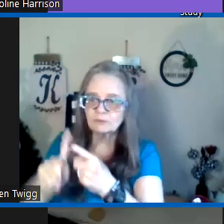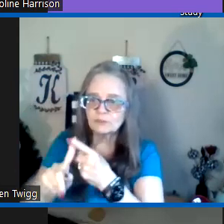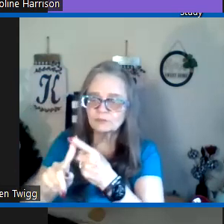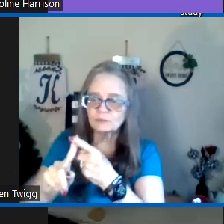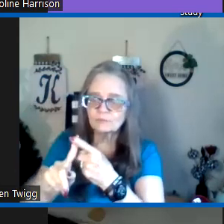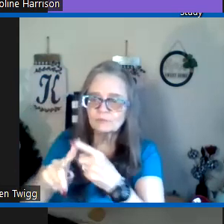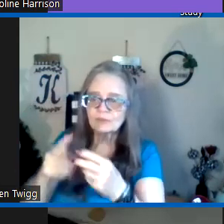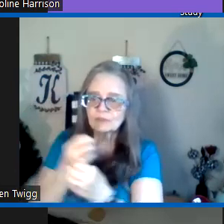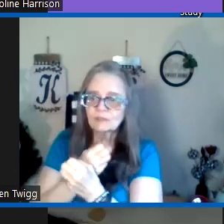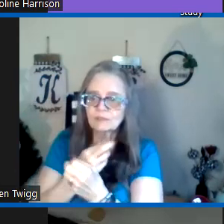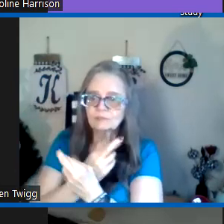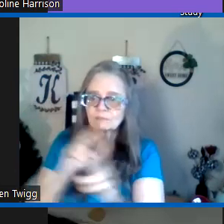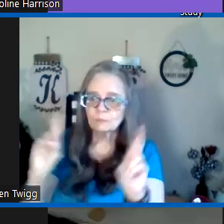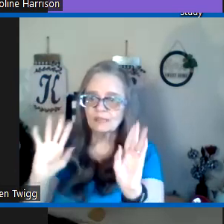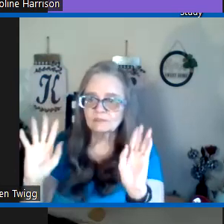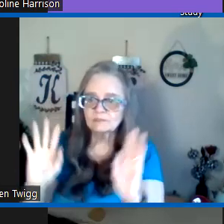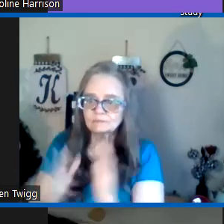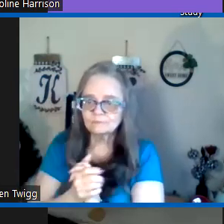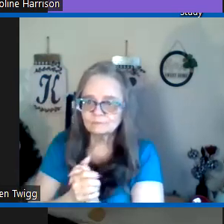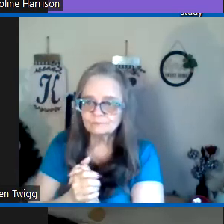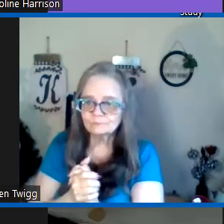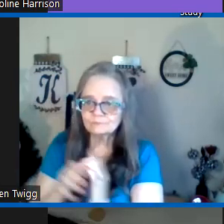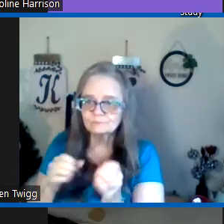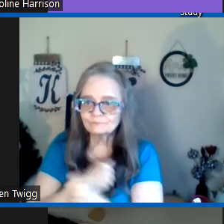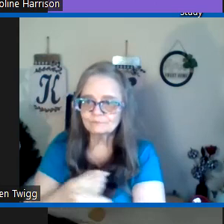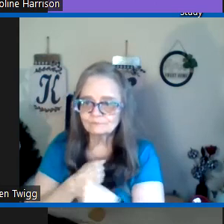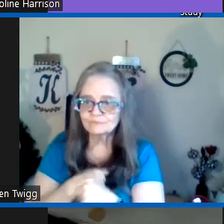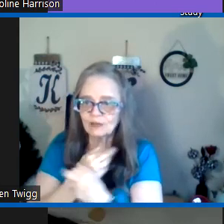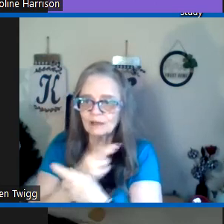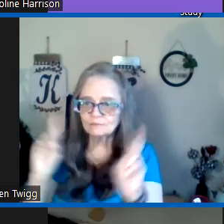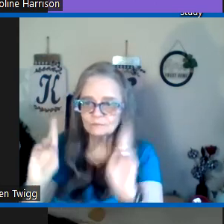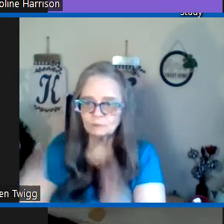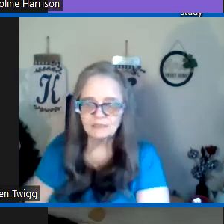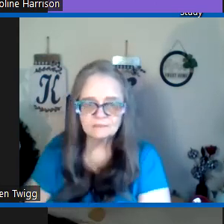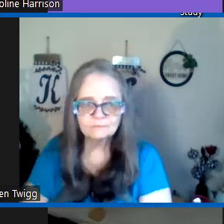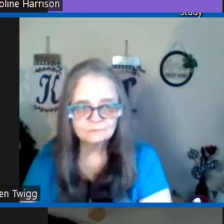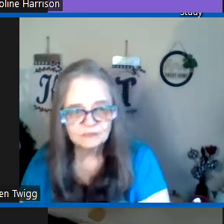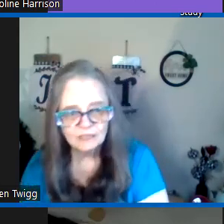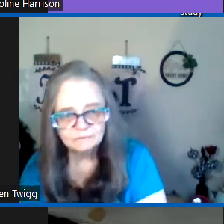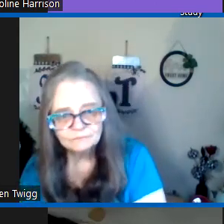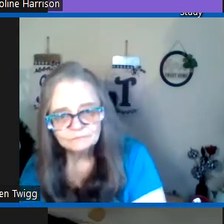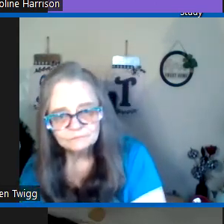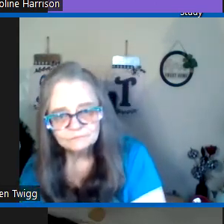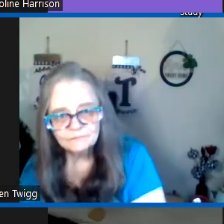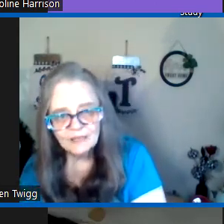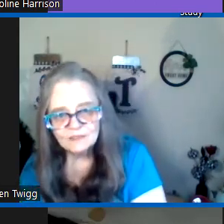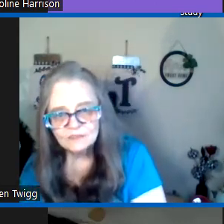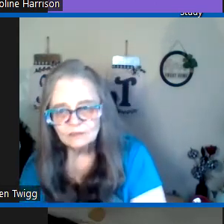the people to repent sorry repent okay